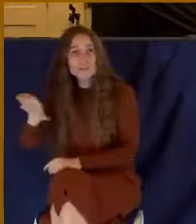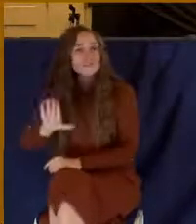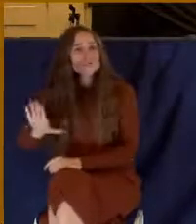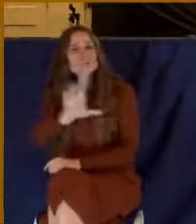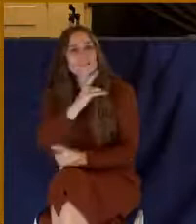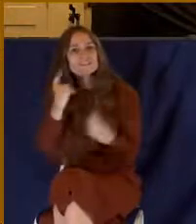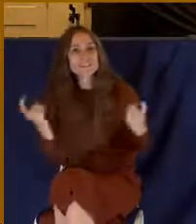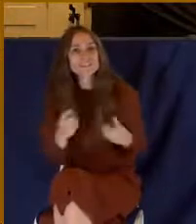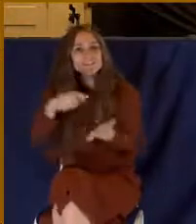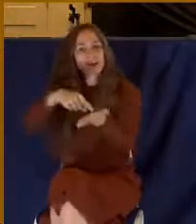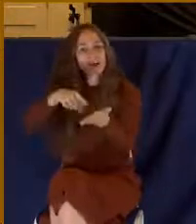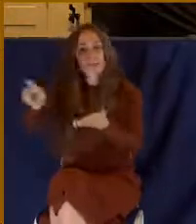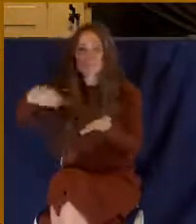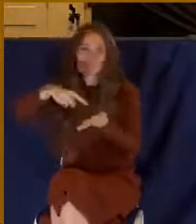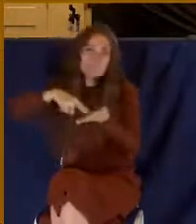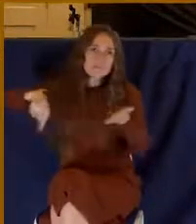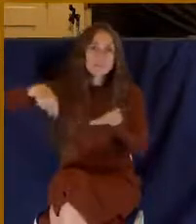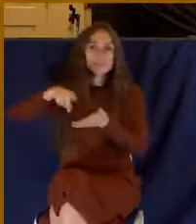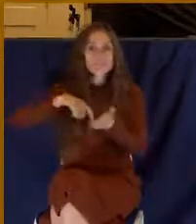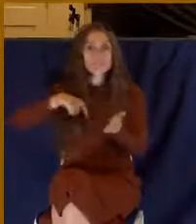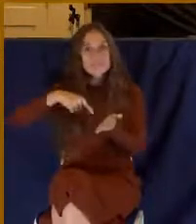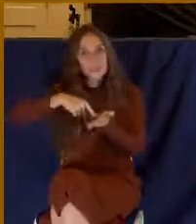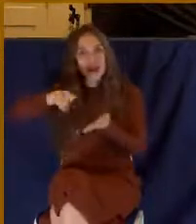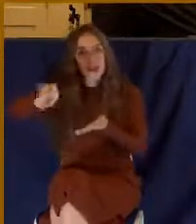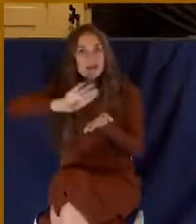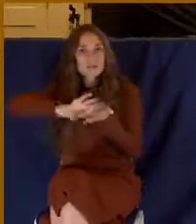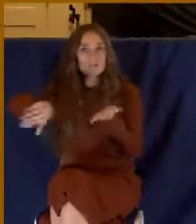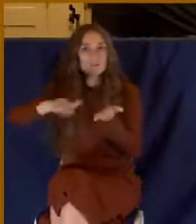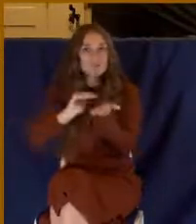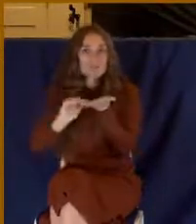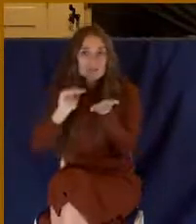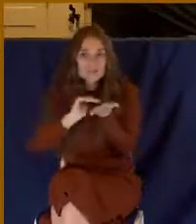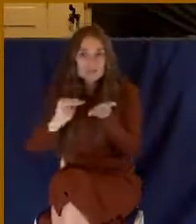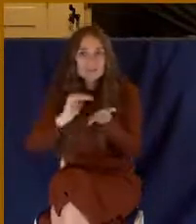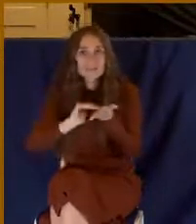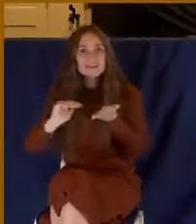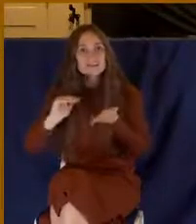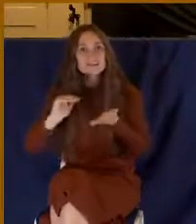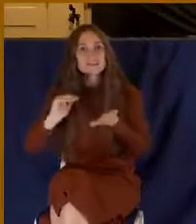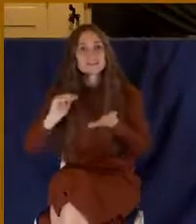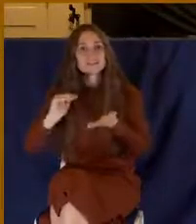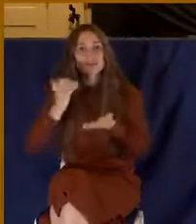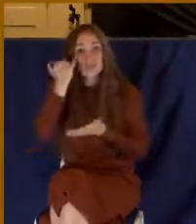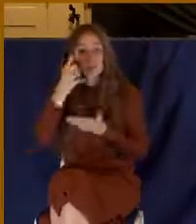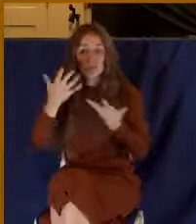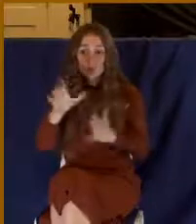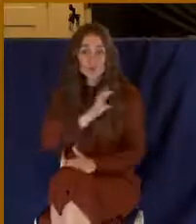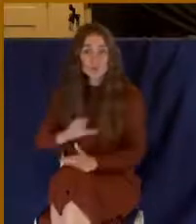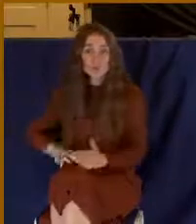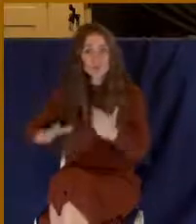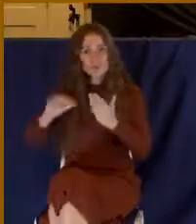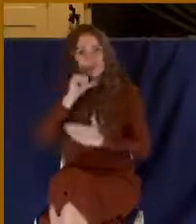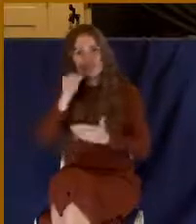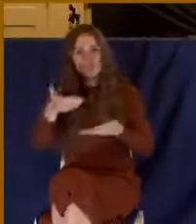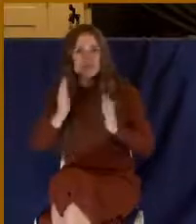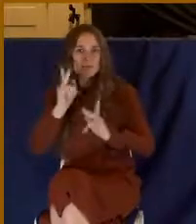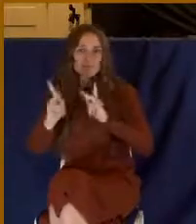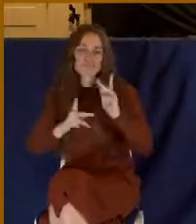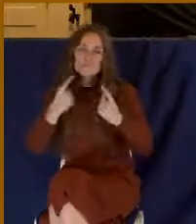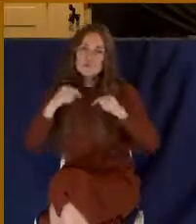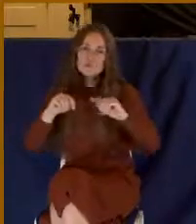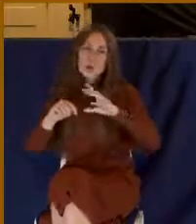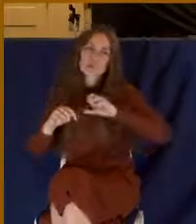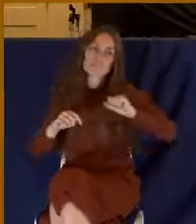And you need only to embrace him to put your faith in his finished work. And if you're a Christian, don't let anyone try to drag you back